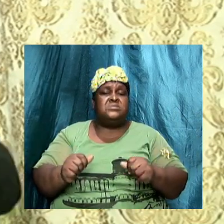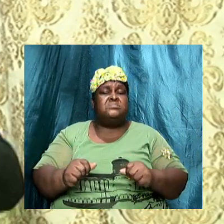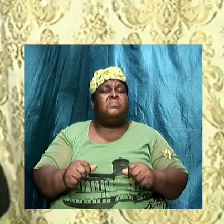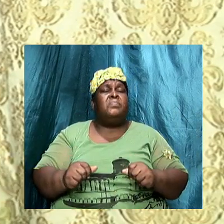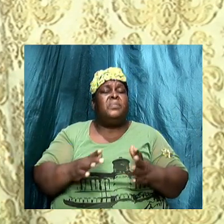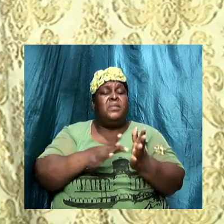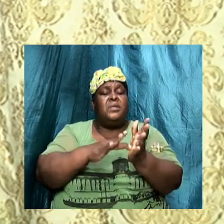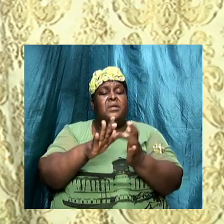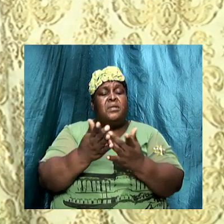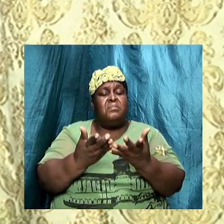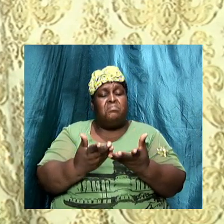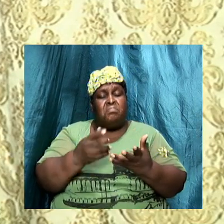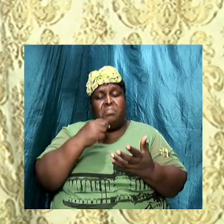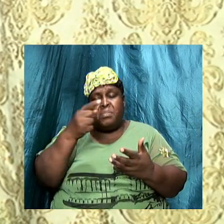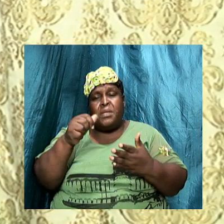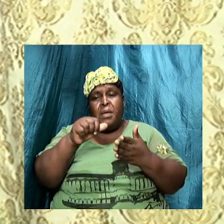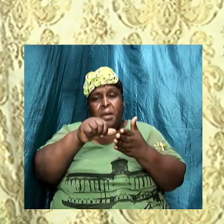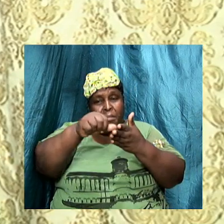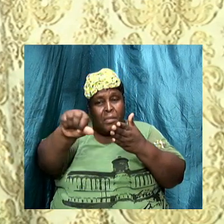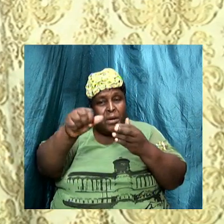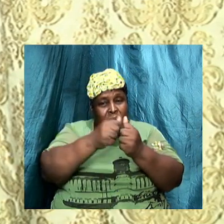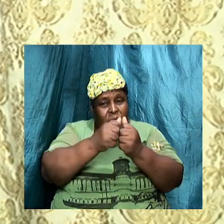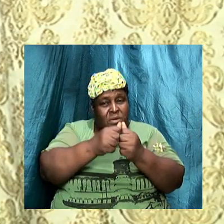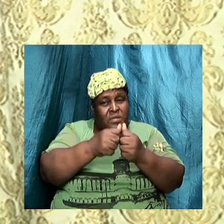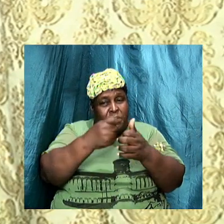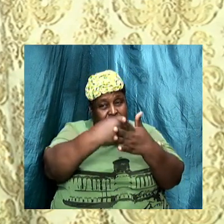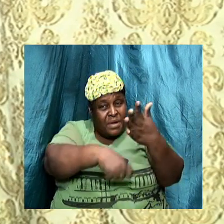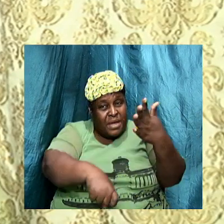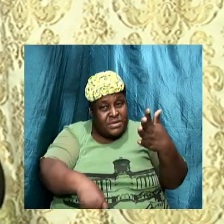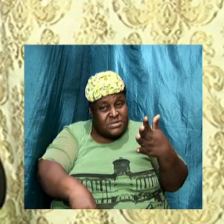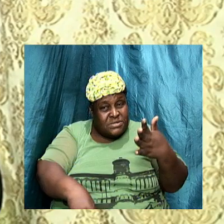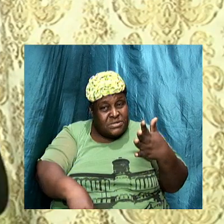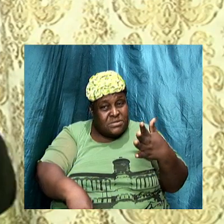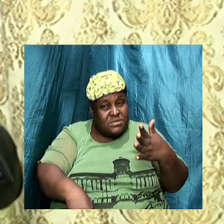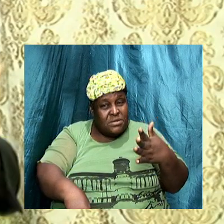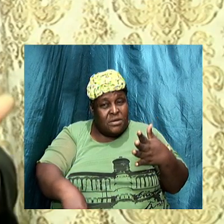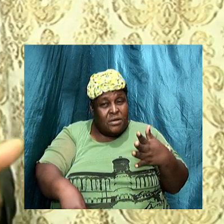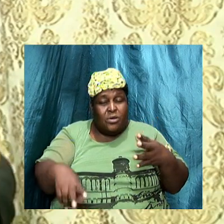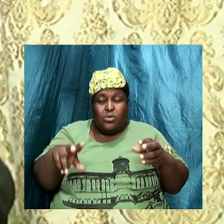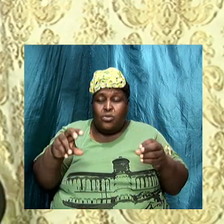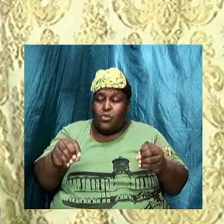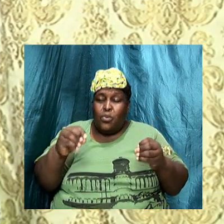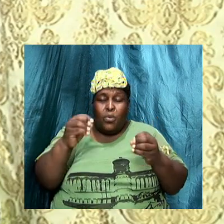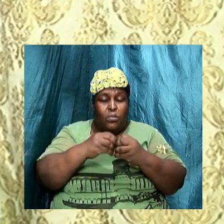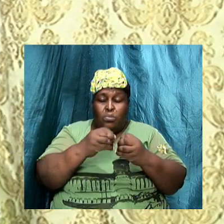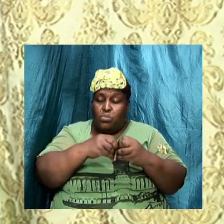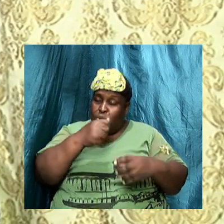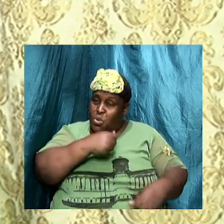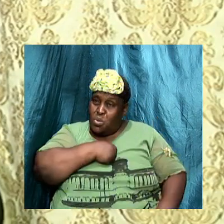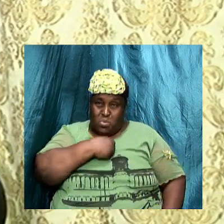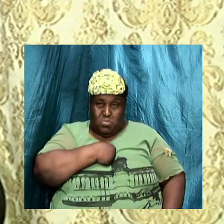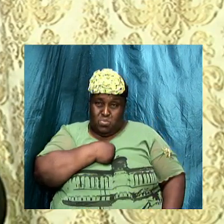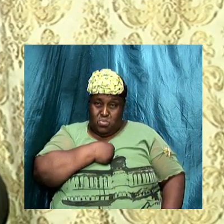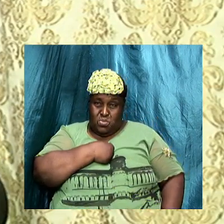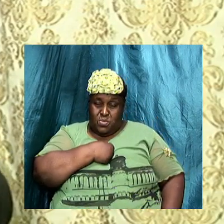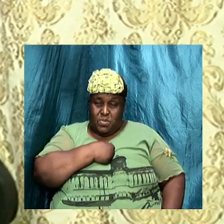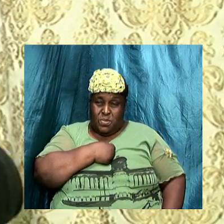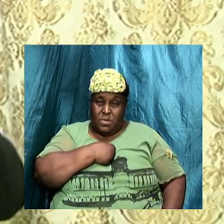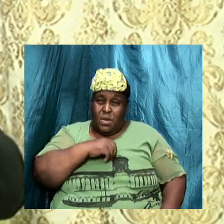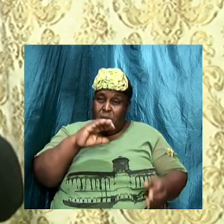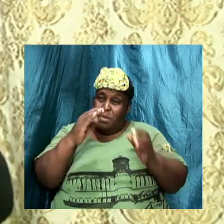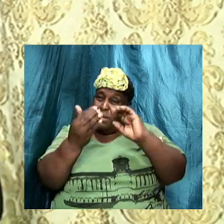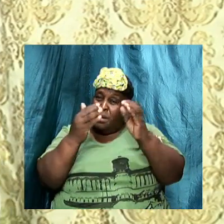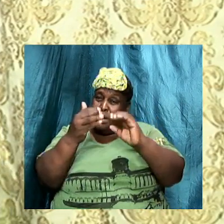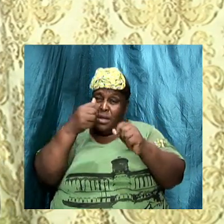says that we are bought with a price. So if we are bought with a price we are no longer ours. We belong to God. And guess what?